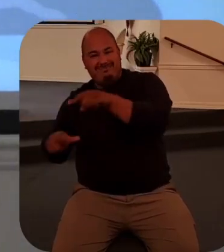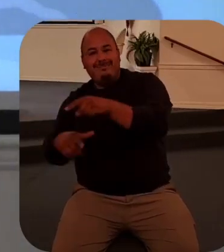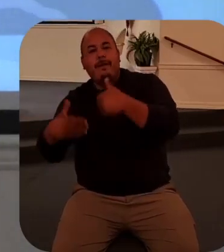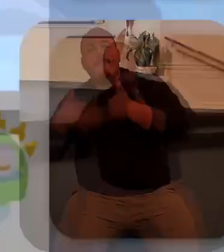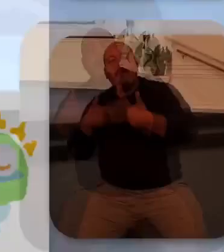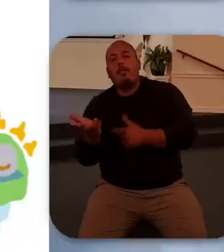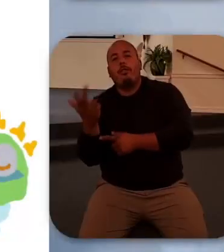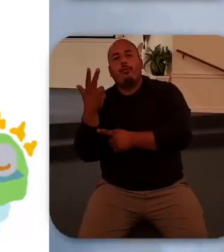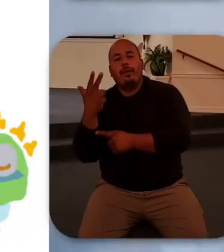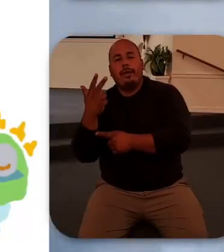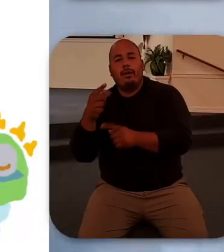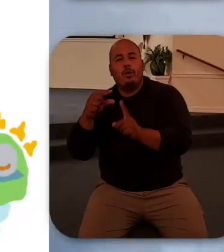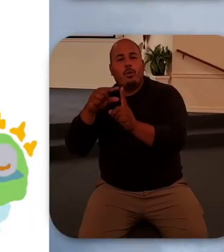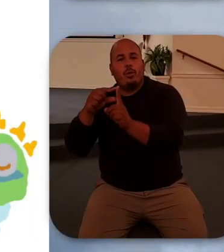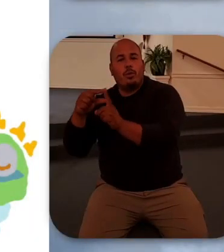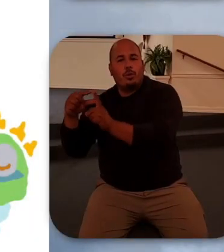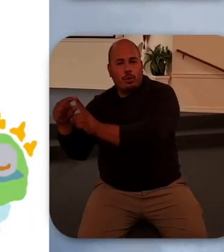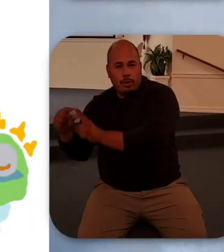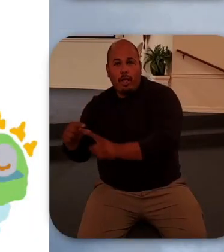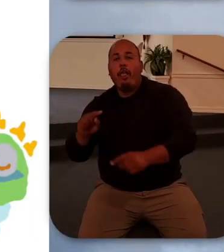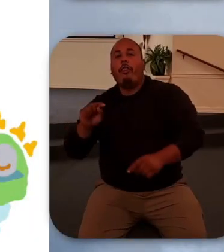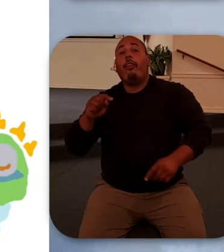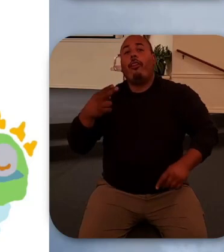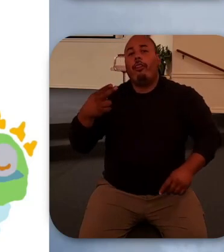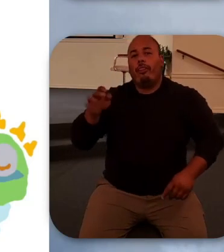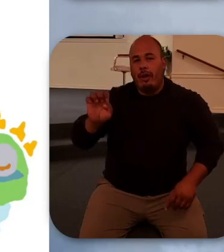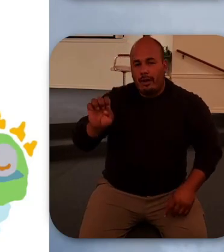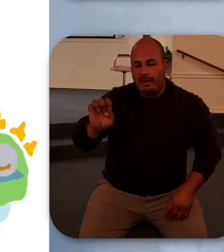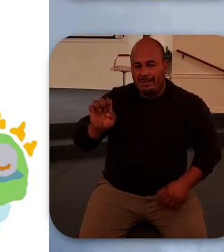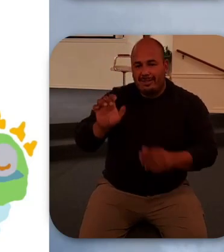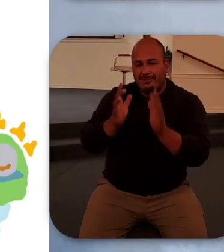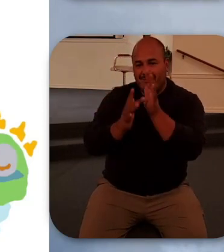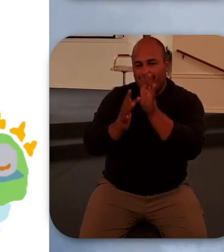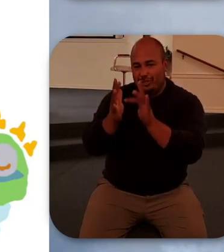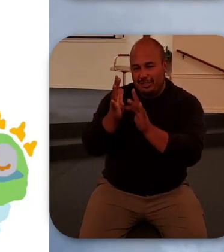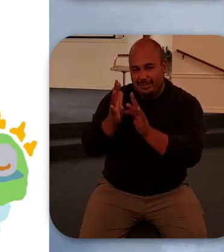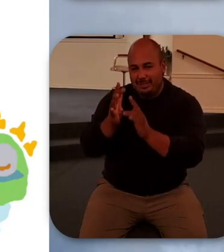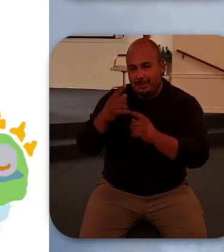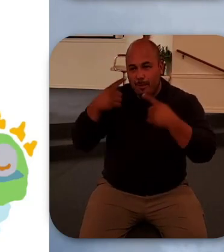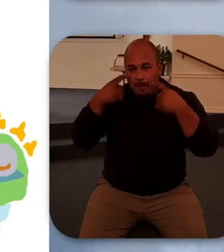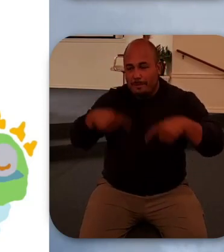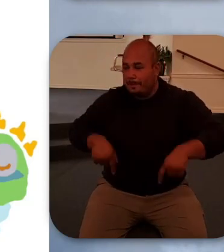They talk funny in Greek. The Jesus wept. Question,